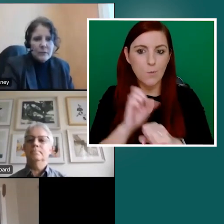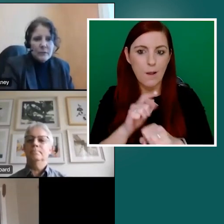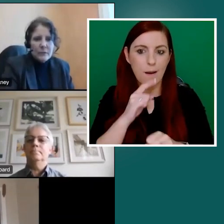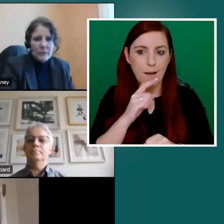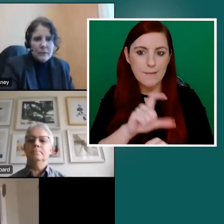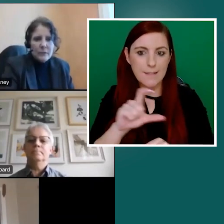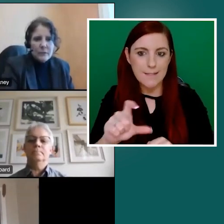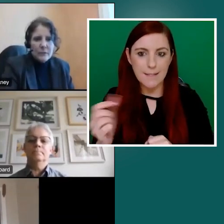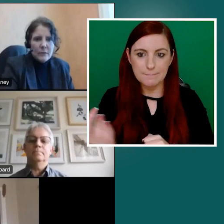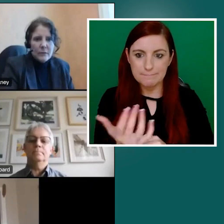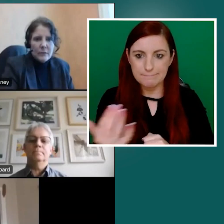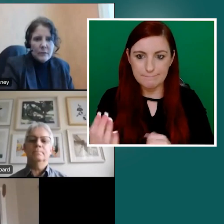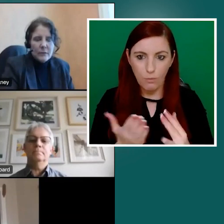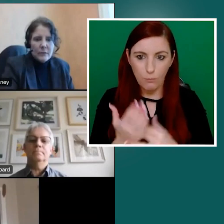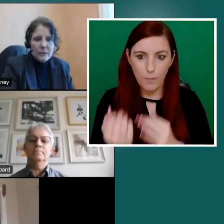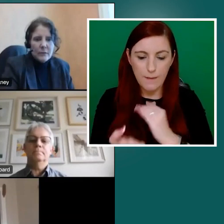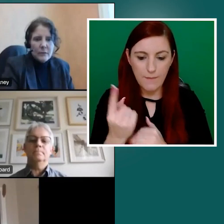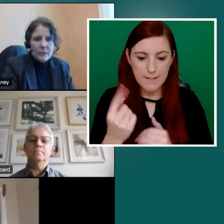throughout the event.